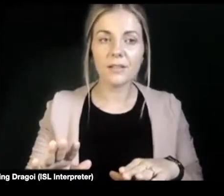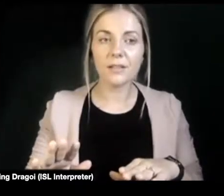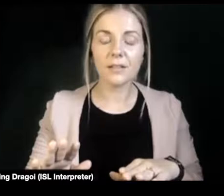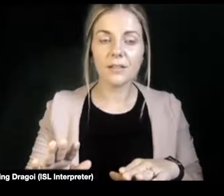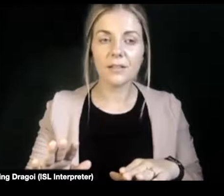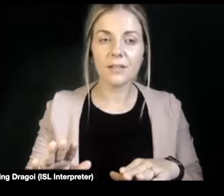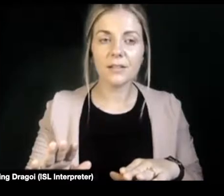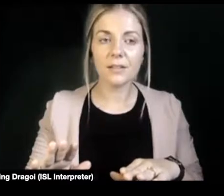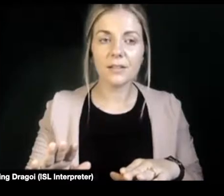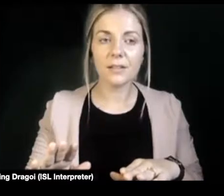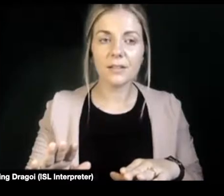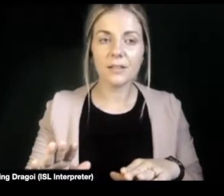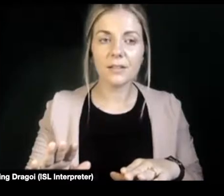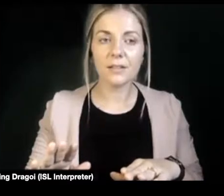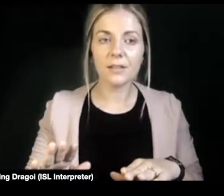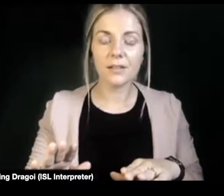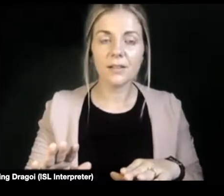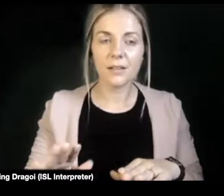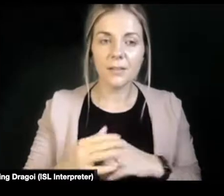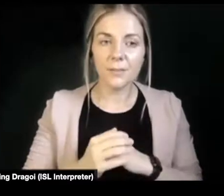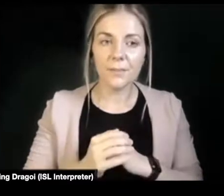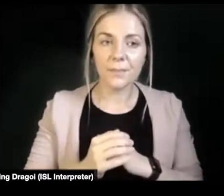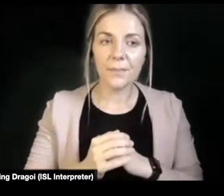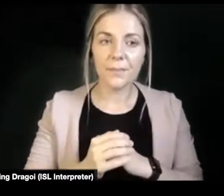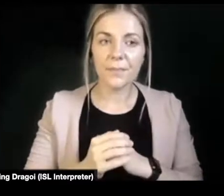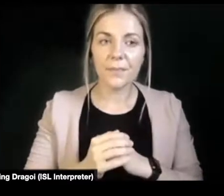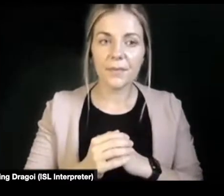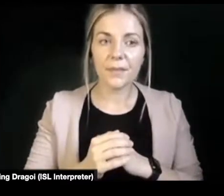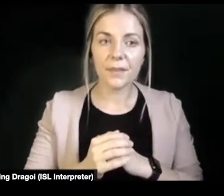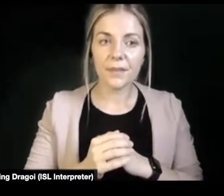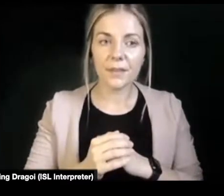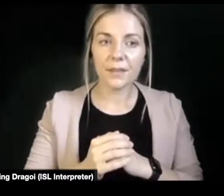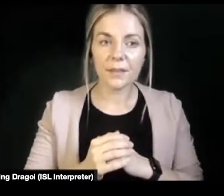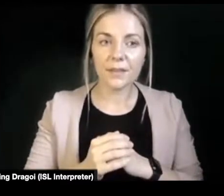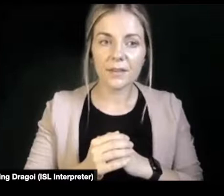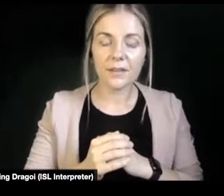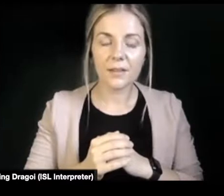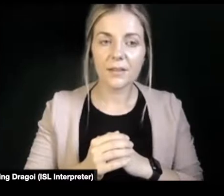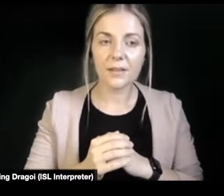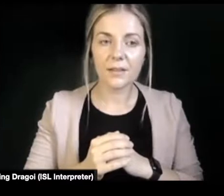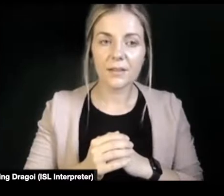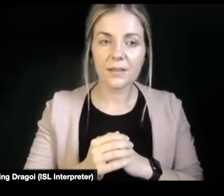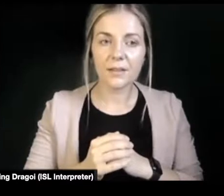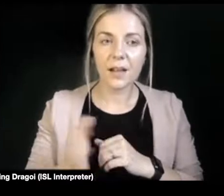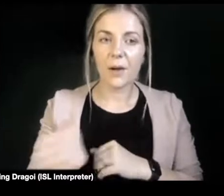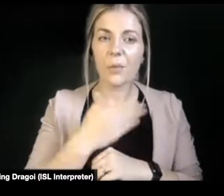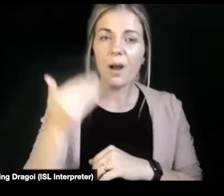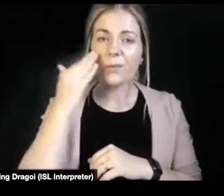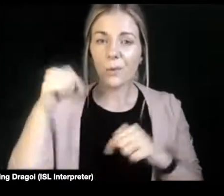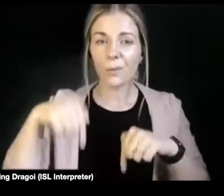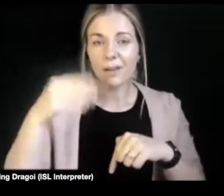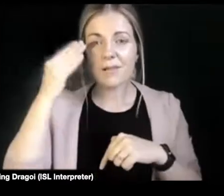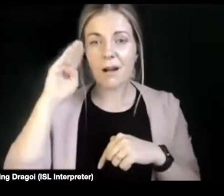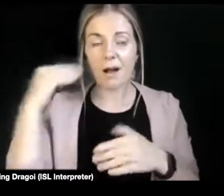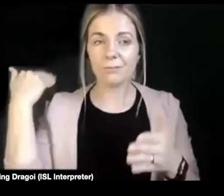disabled people. Exploring relationships on an equal basis. What we all know in Northern Ireland,